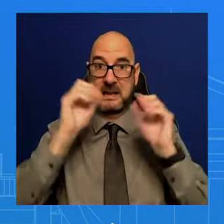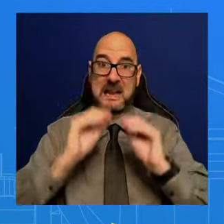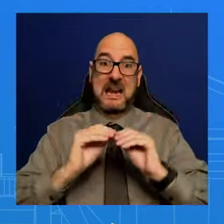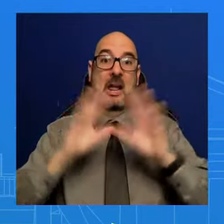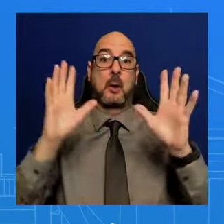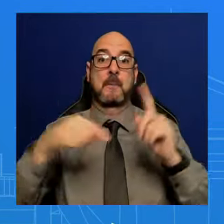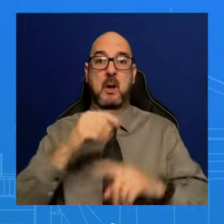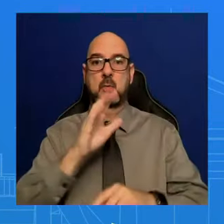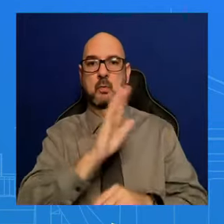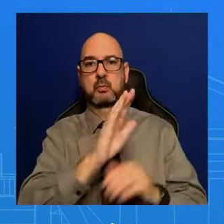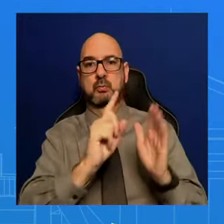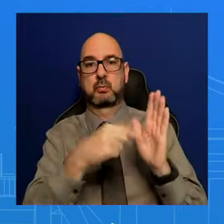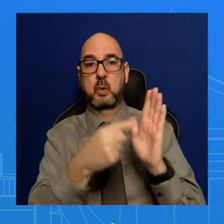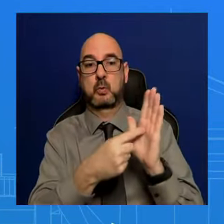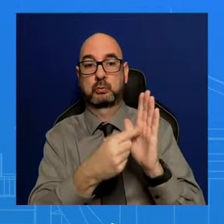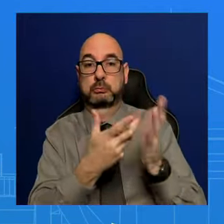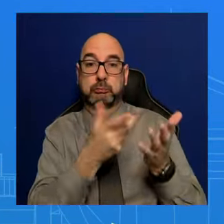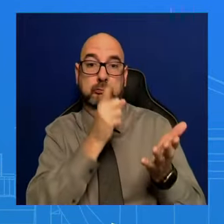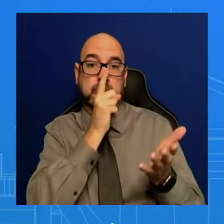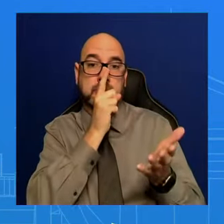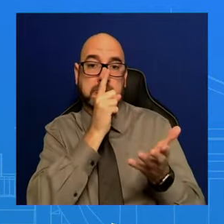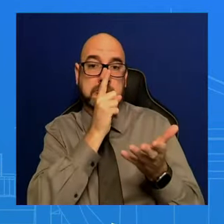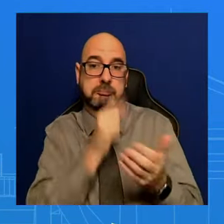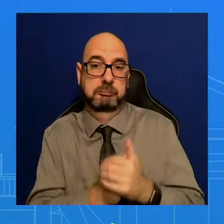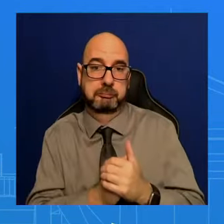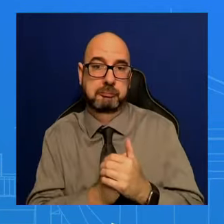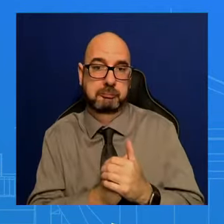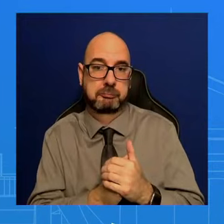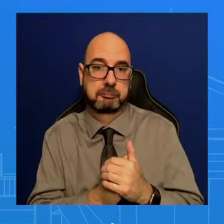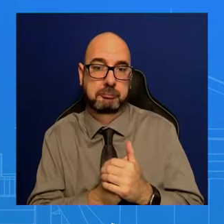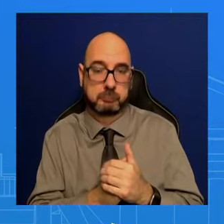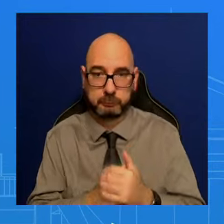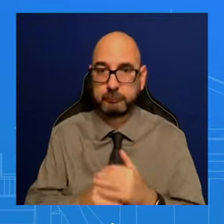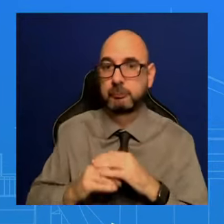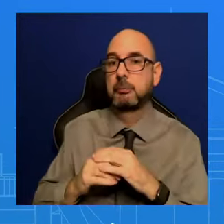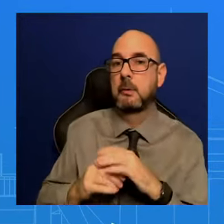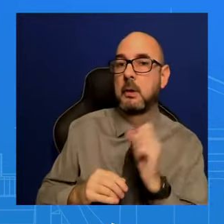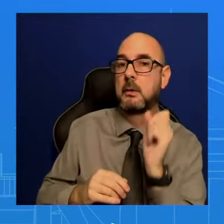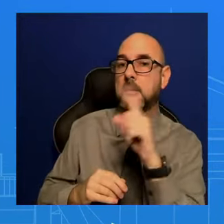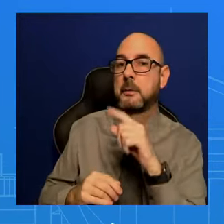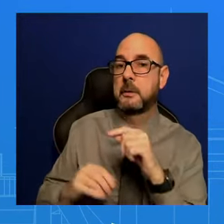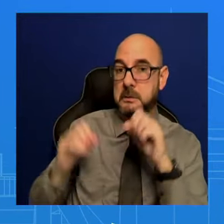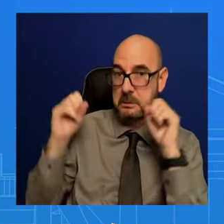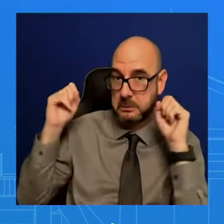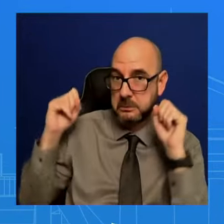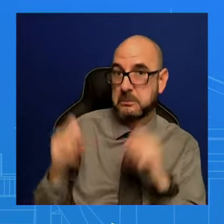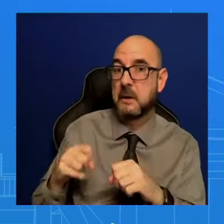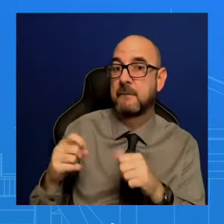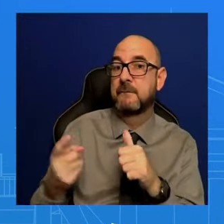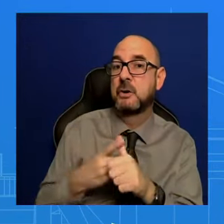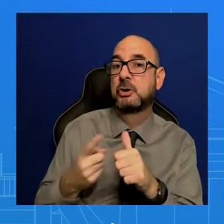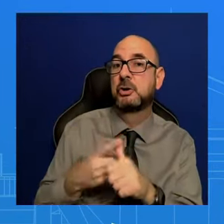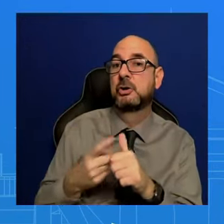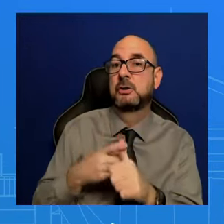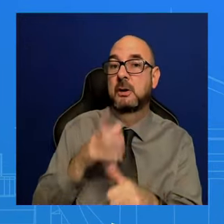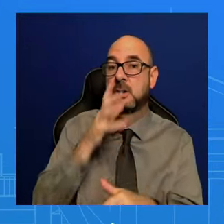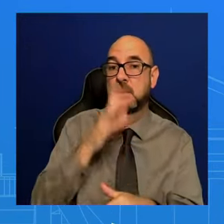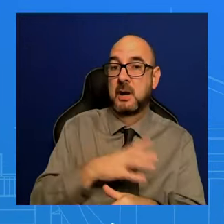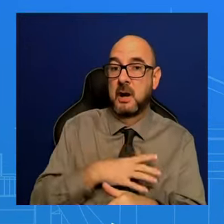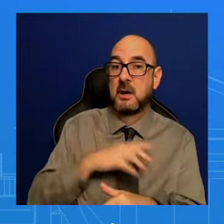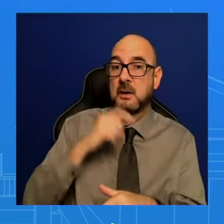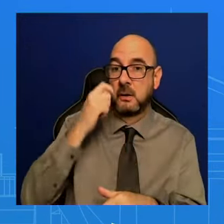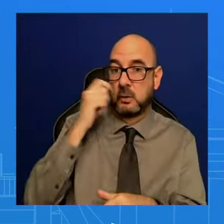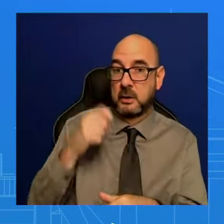Thanks. Great. Can you confirm that the White House invited Ukraine's First Lady to the State of the Union, but that she declined to attend? Ms. So the White House did